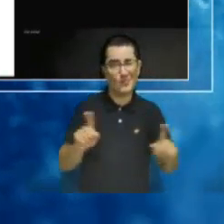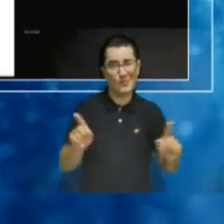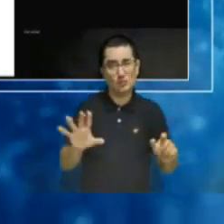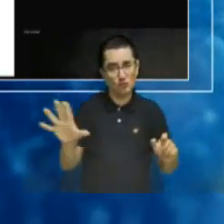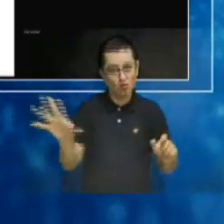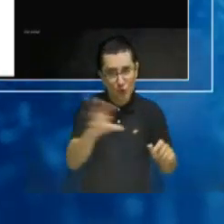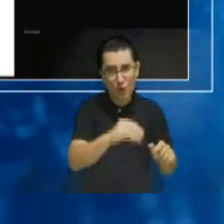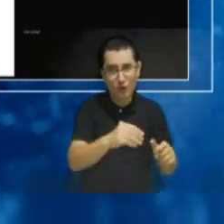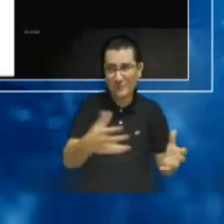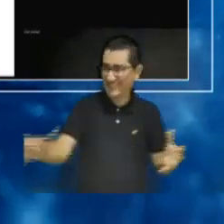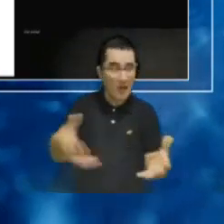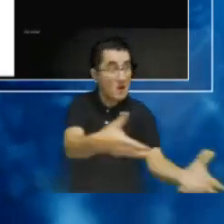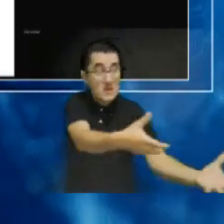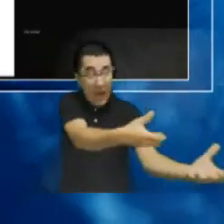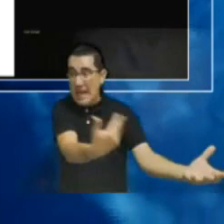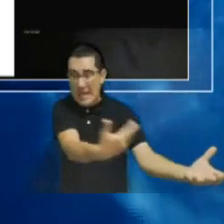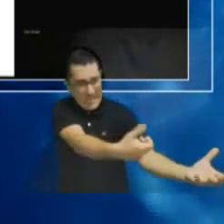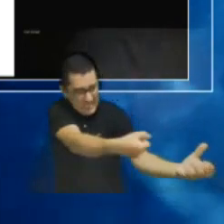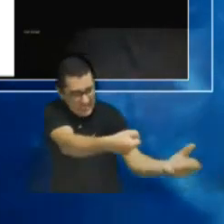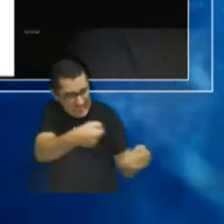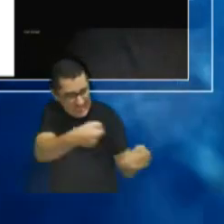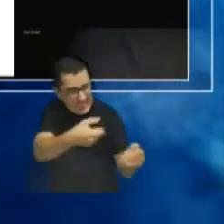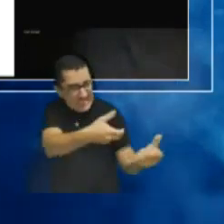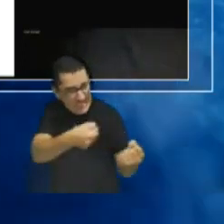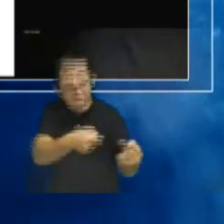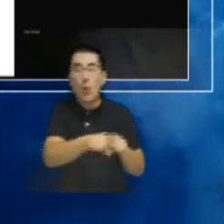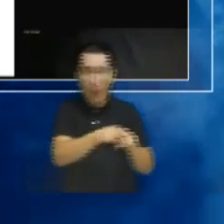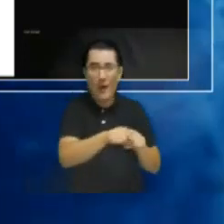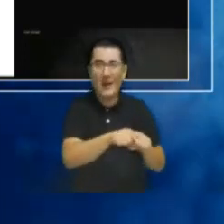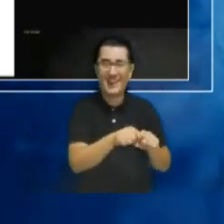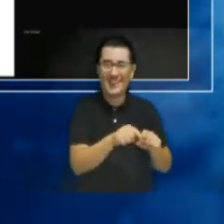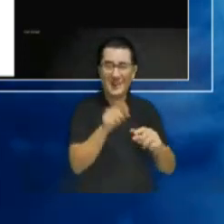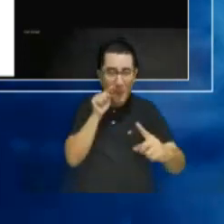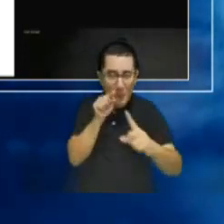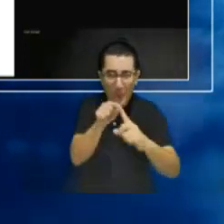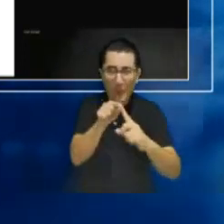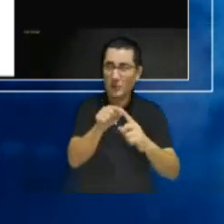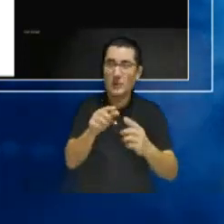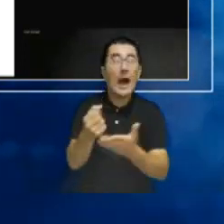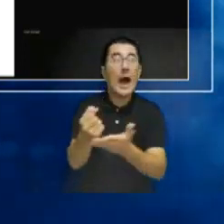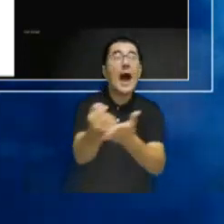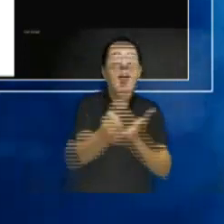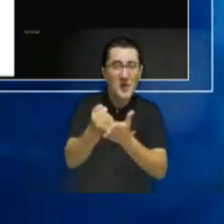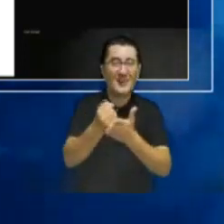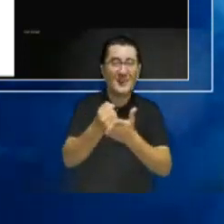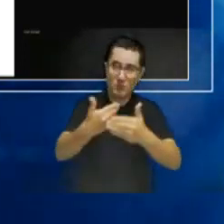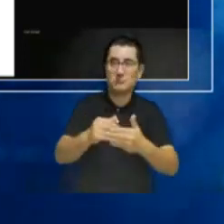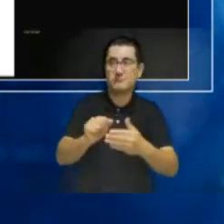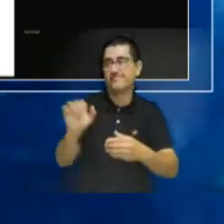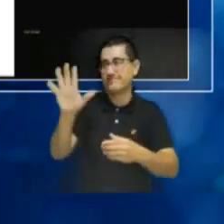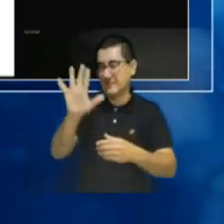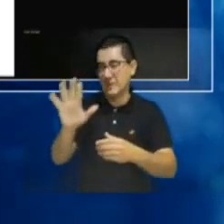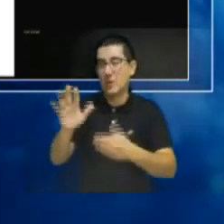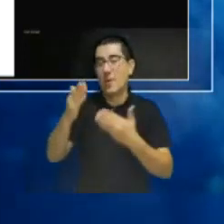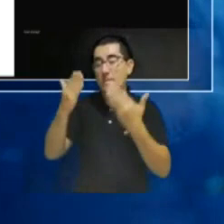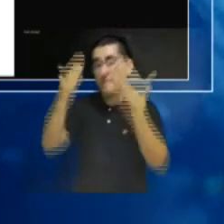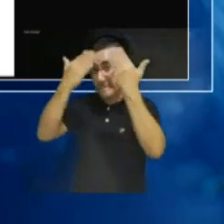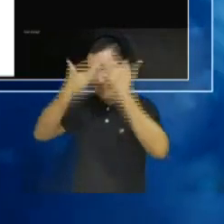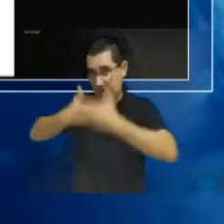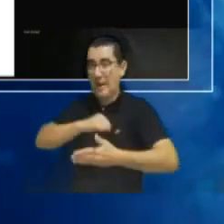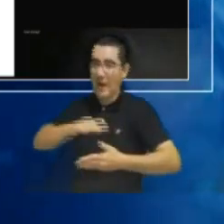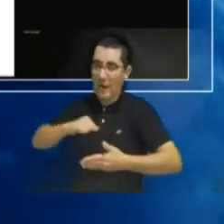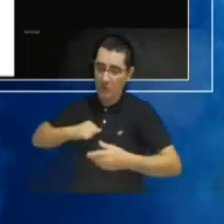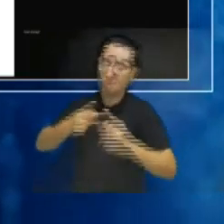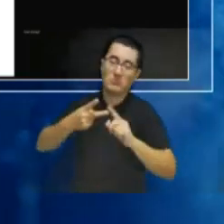its own side. So, this is something that has been said from a long time ago, that there should be a good coordination